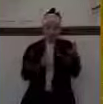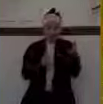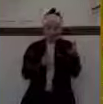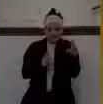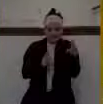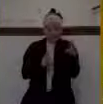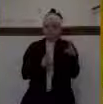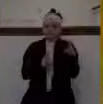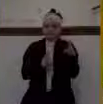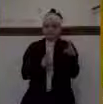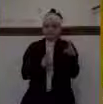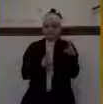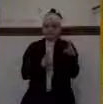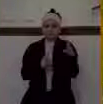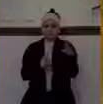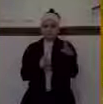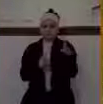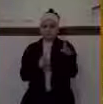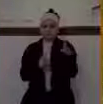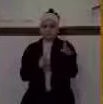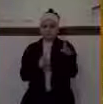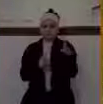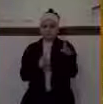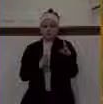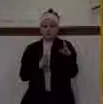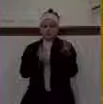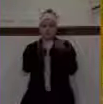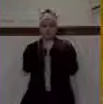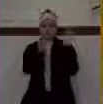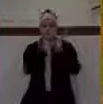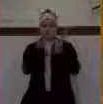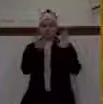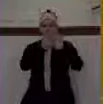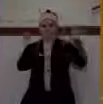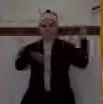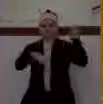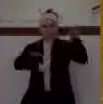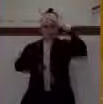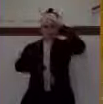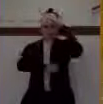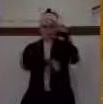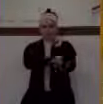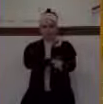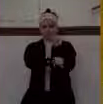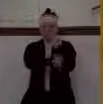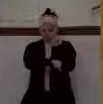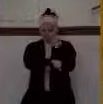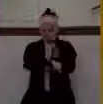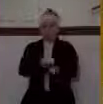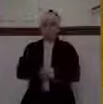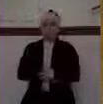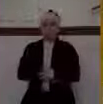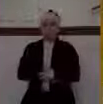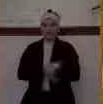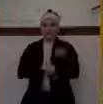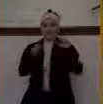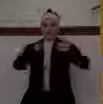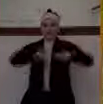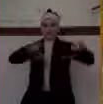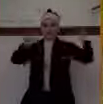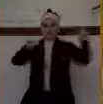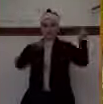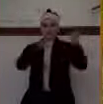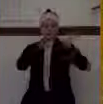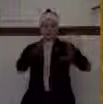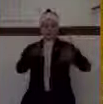in Ammon, the Ammon temple there in Karnak, Egypt. It describes this military campaign that Shishak the